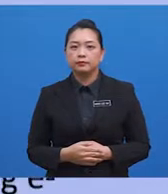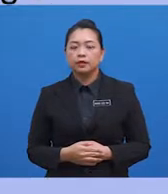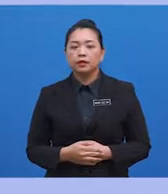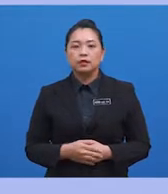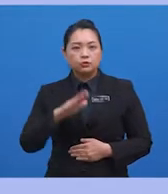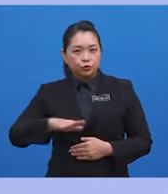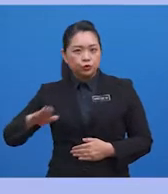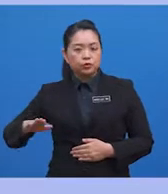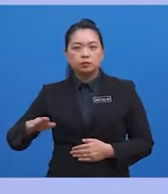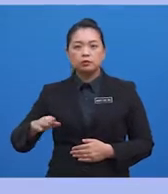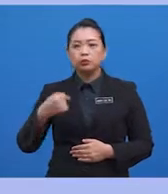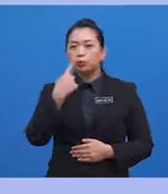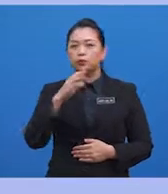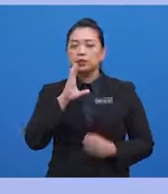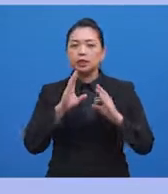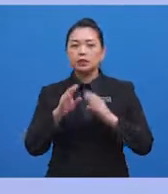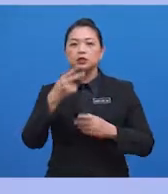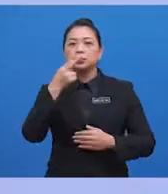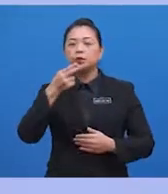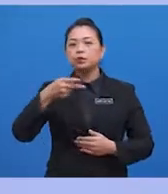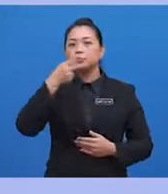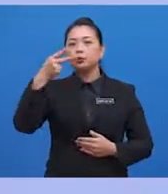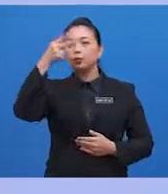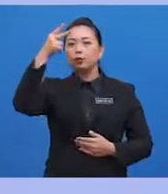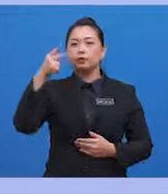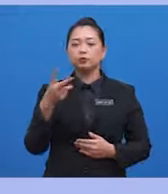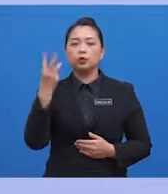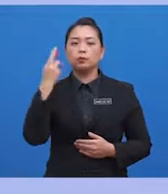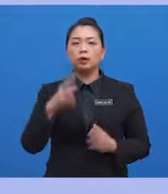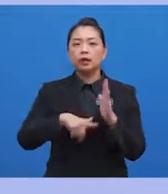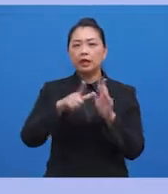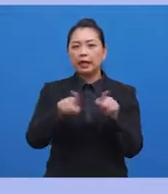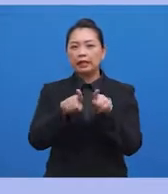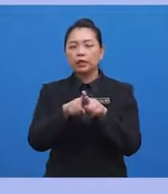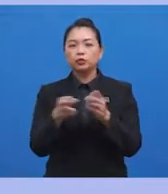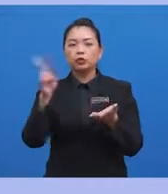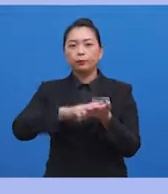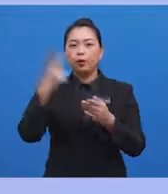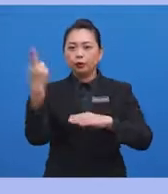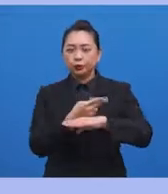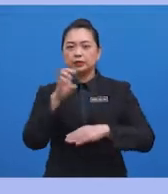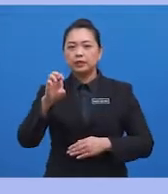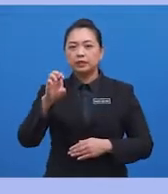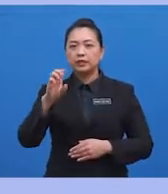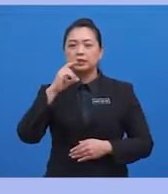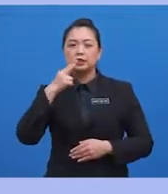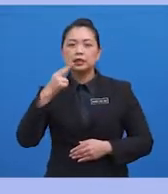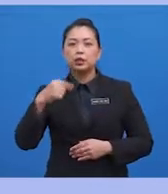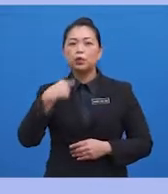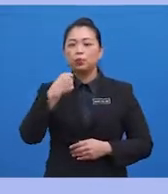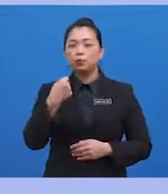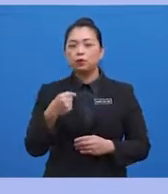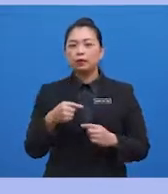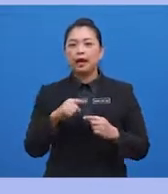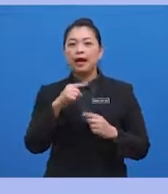Students who said they smoked cigarettes were no more likely to report use of e-cigarettes when asked approximately